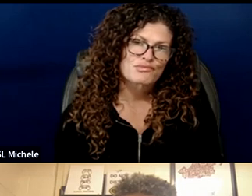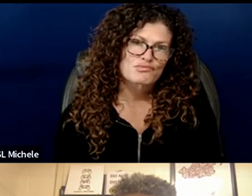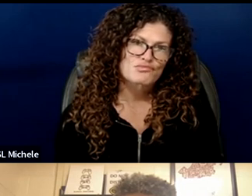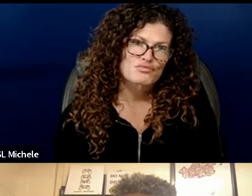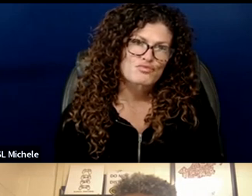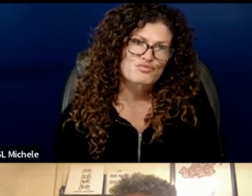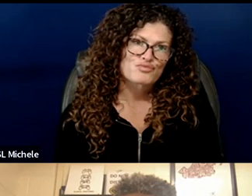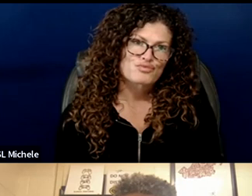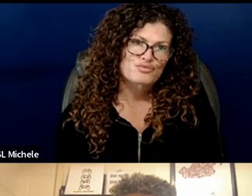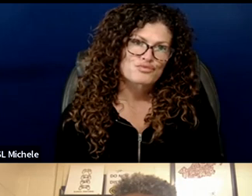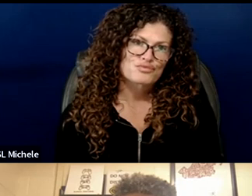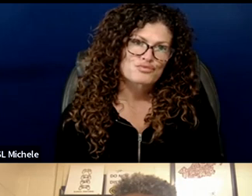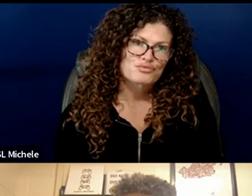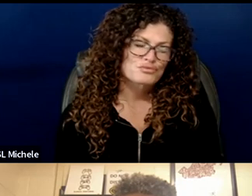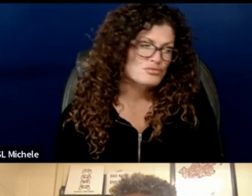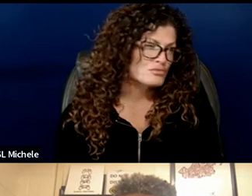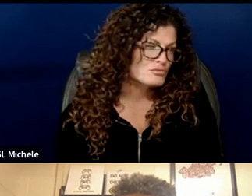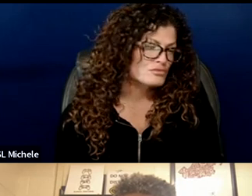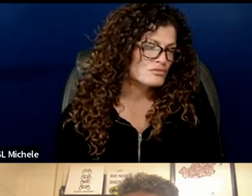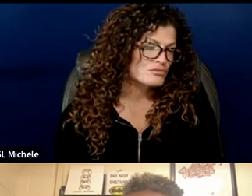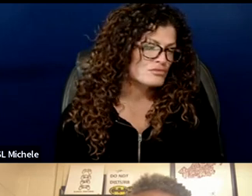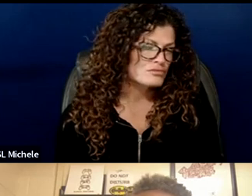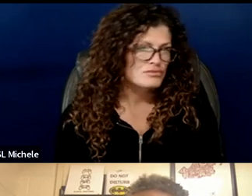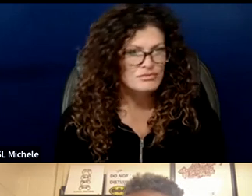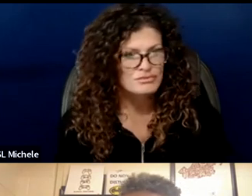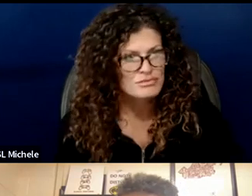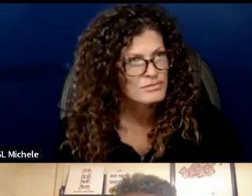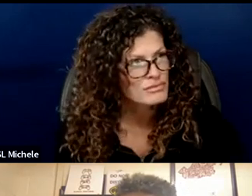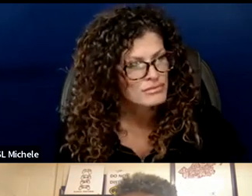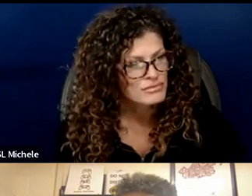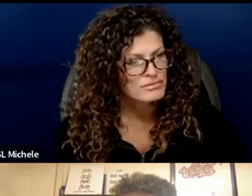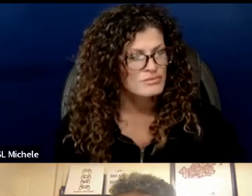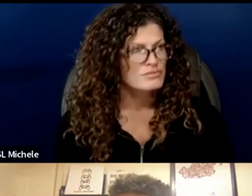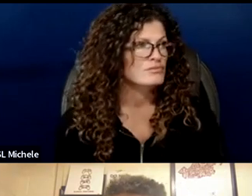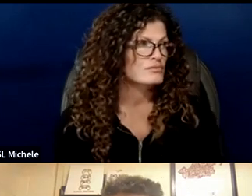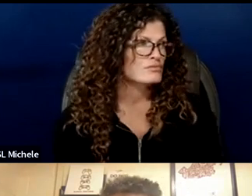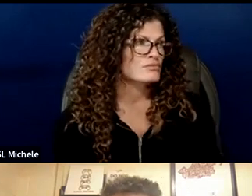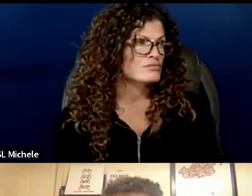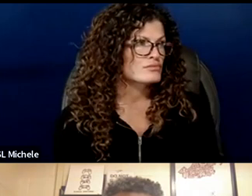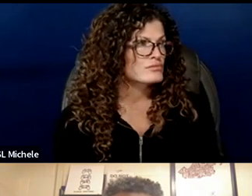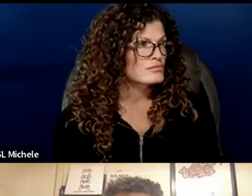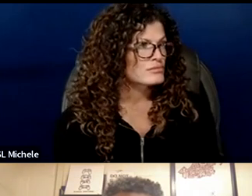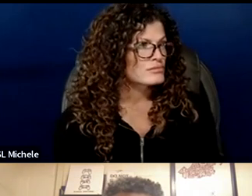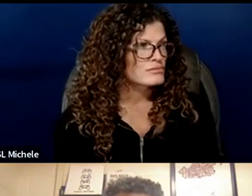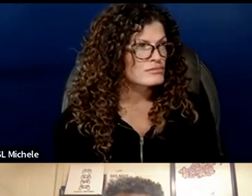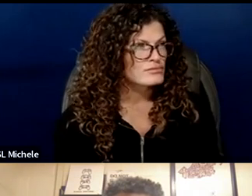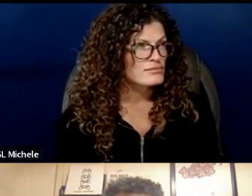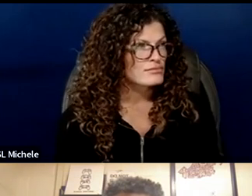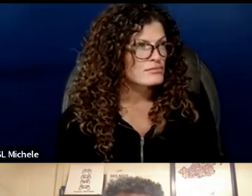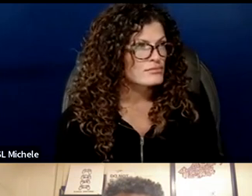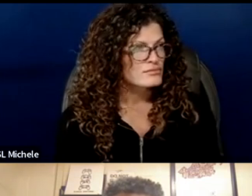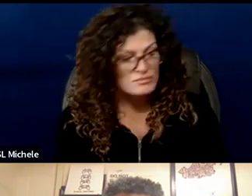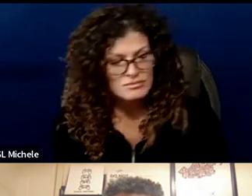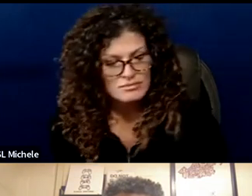parte superior direita da tela e seleccione português como seu idioma de preferência muito obrigado pela tua presença o evento vai